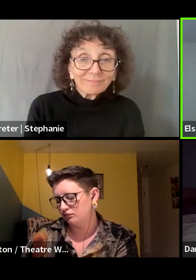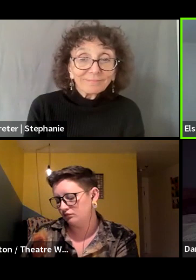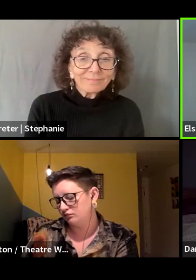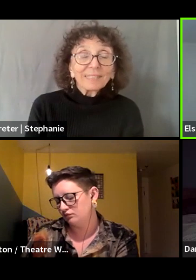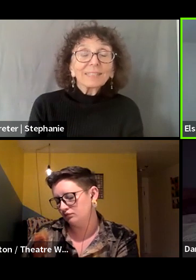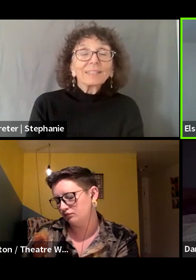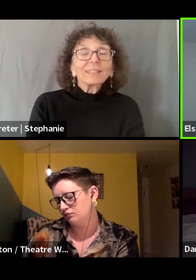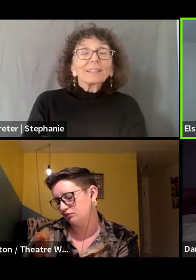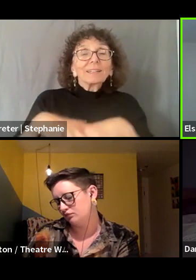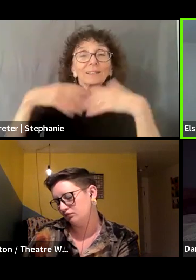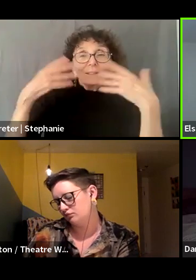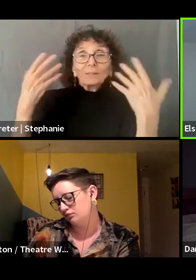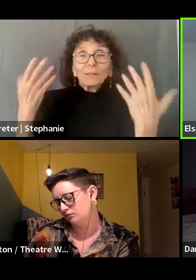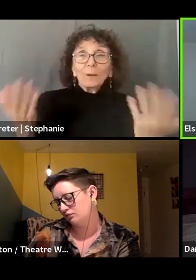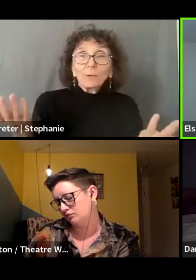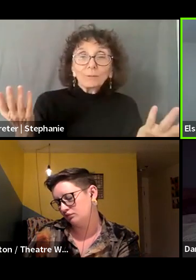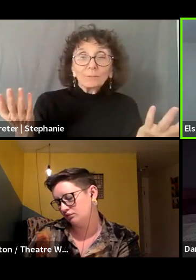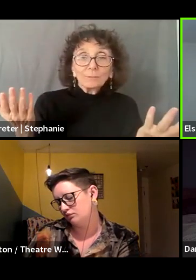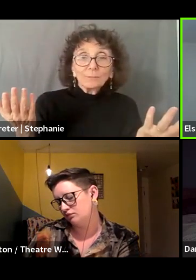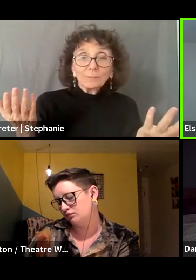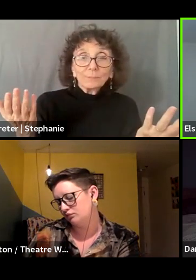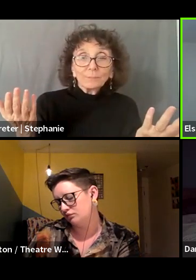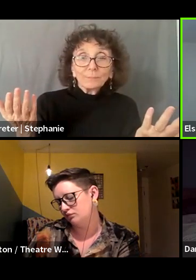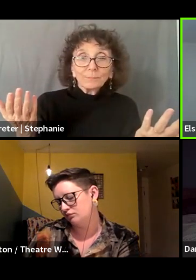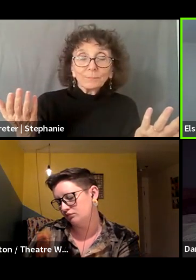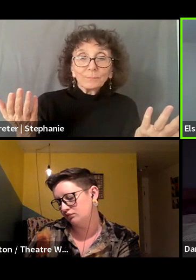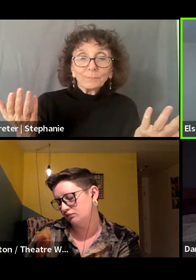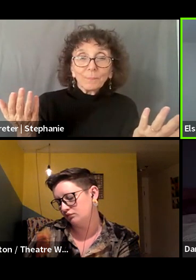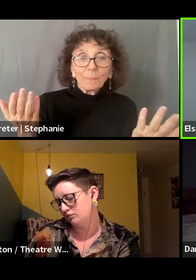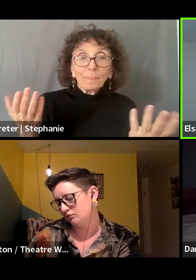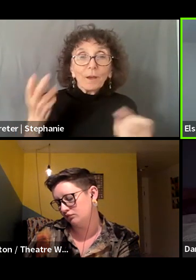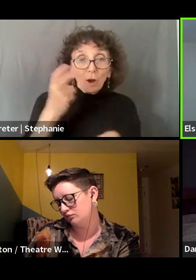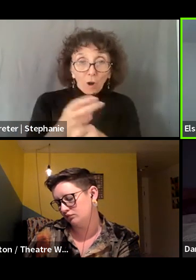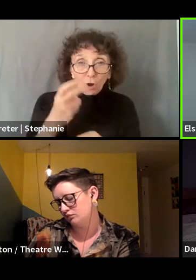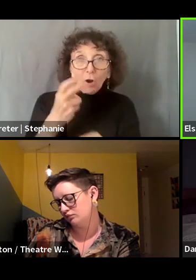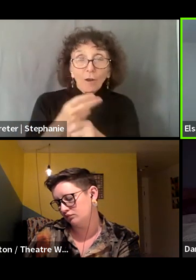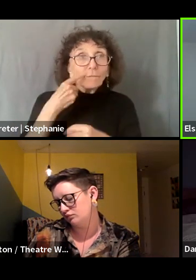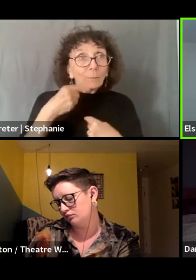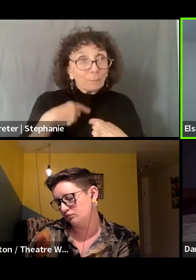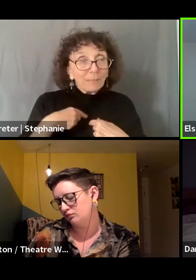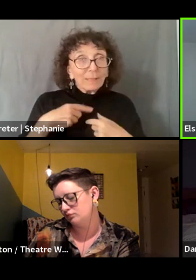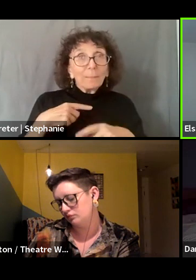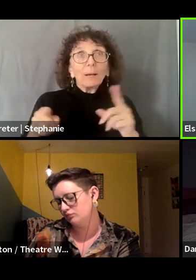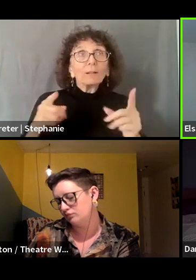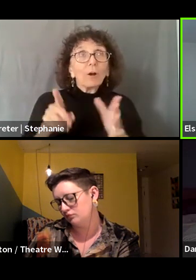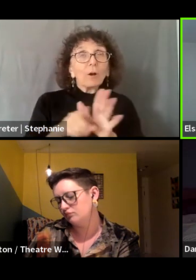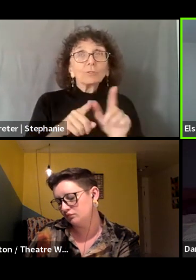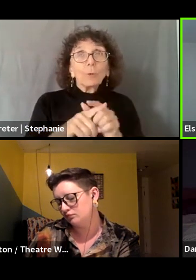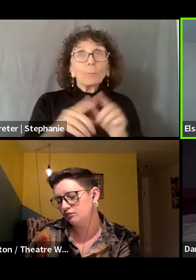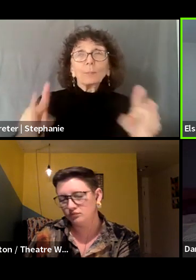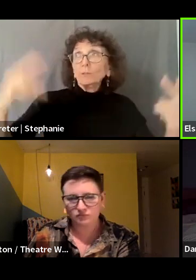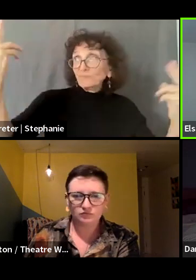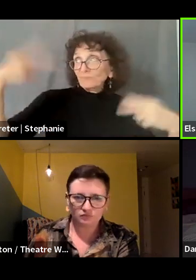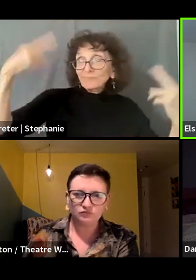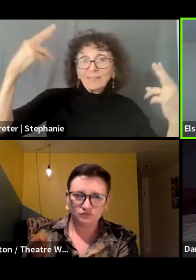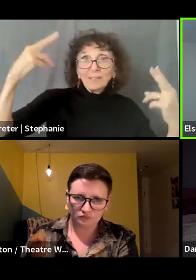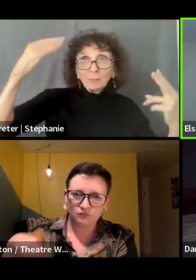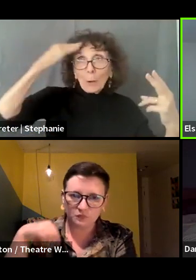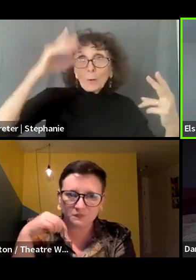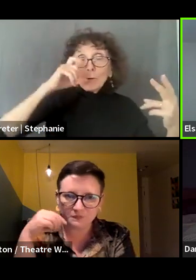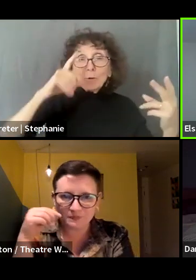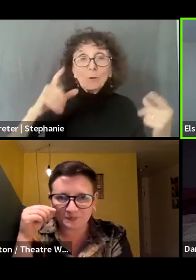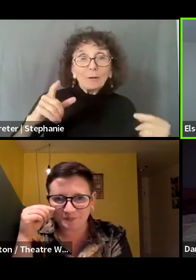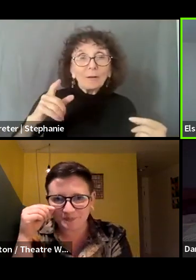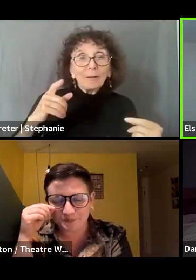it is, you know, hard work personally, but then also outwardly. And, uh, we all need to like use the little